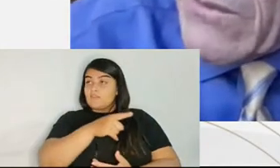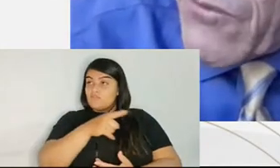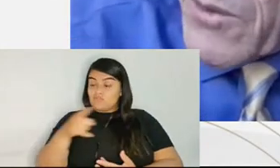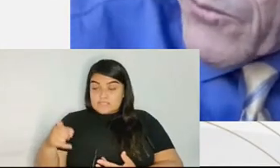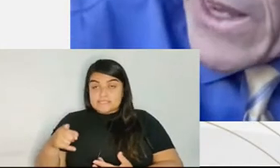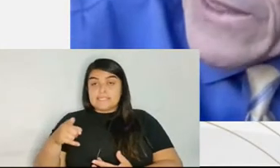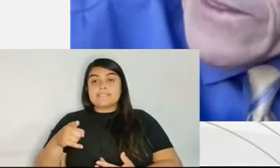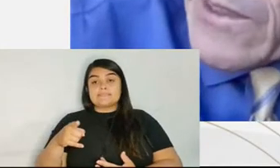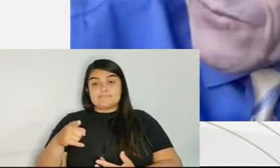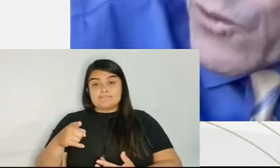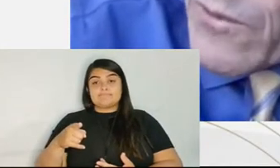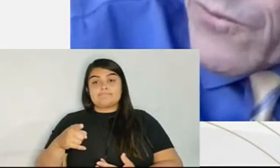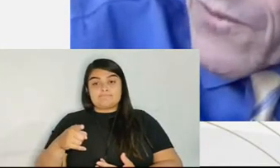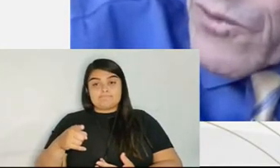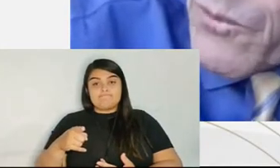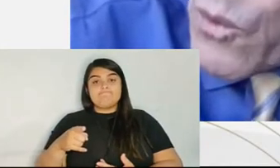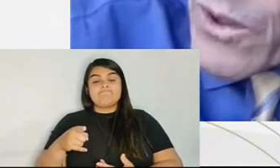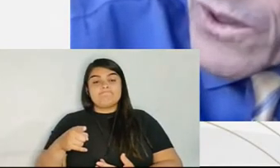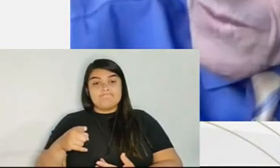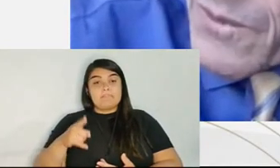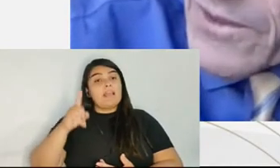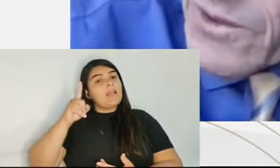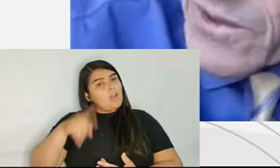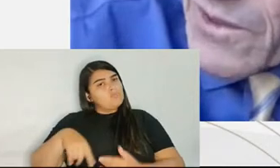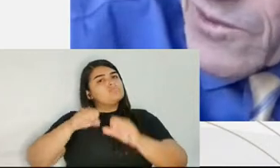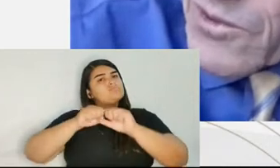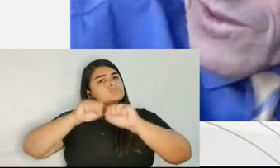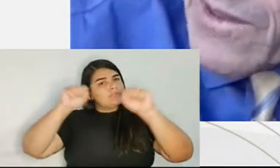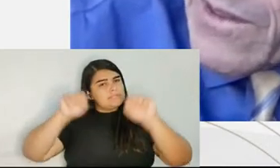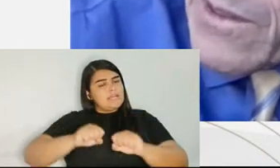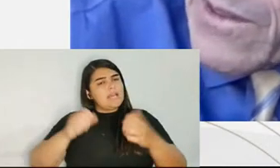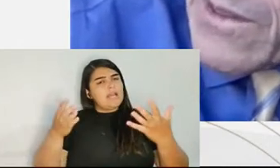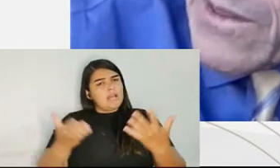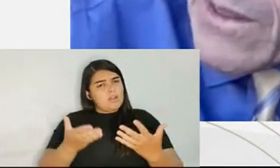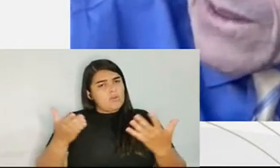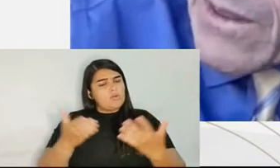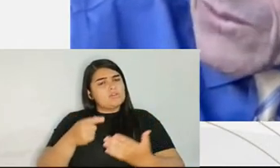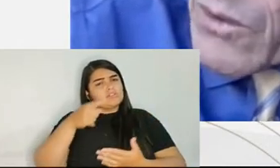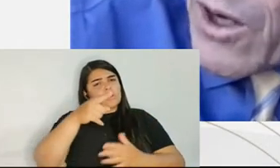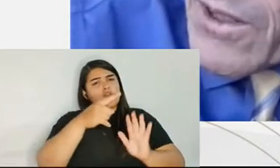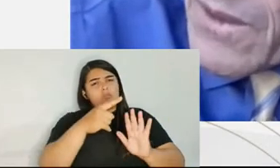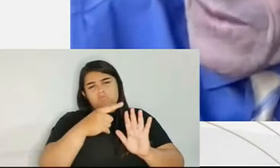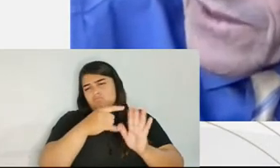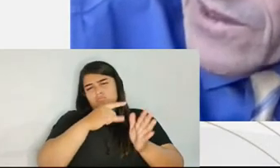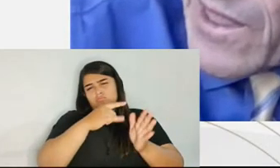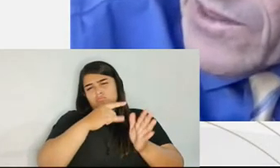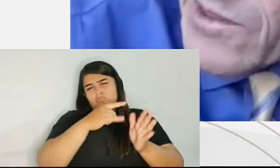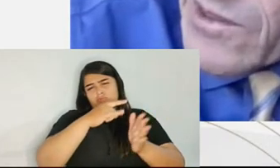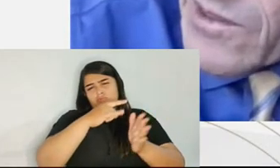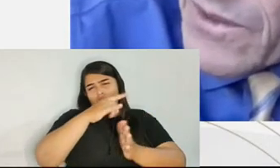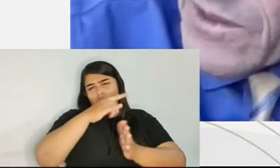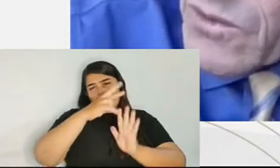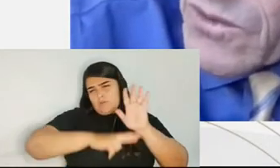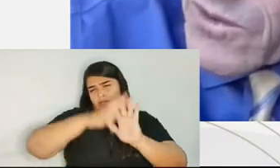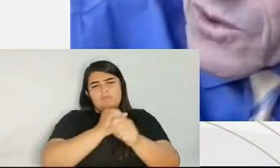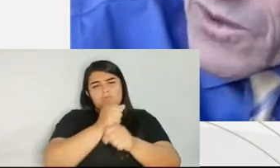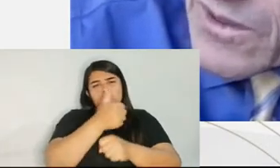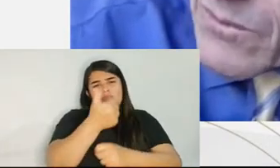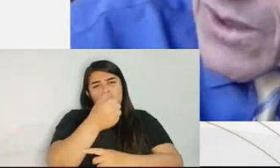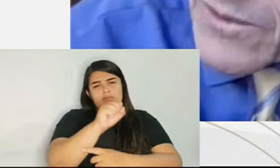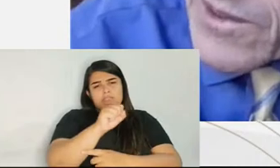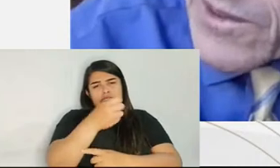from the 1845 report of the legislature regarding the investigation of the district attorney